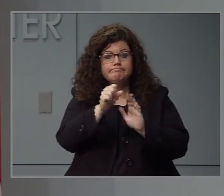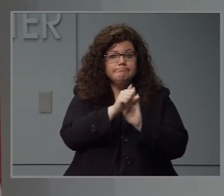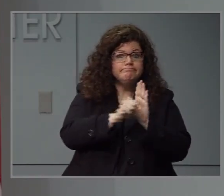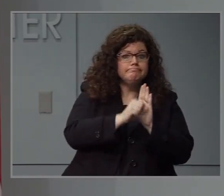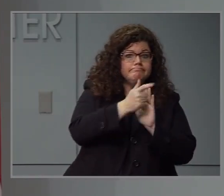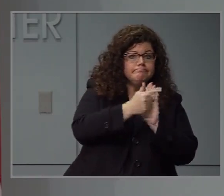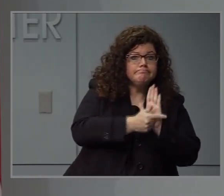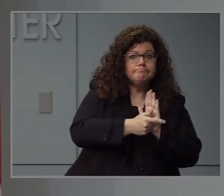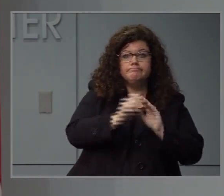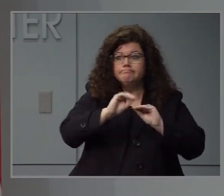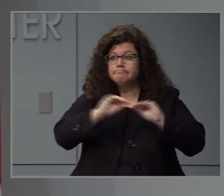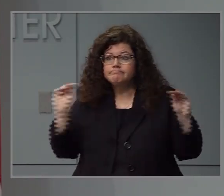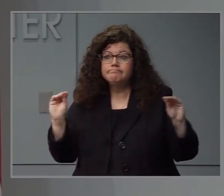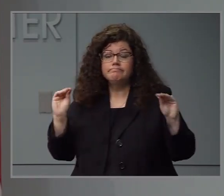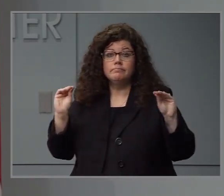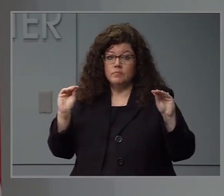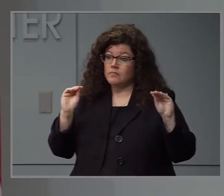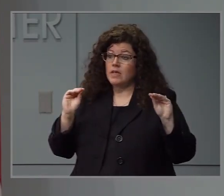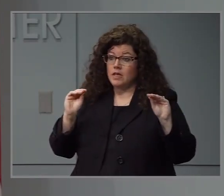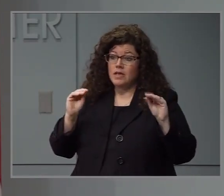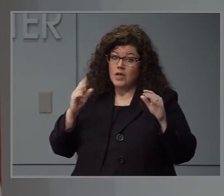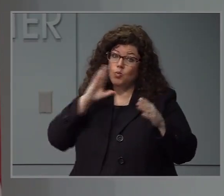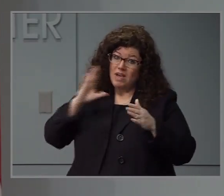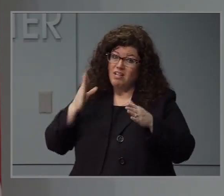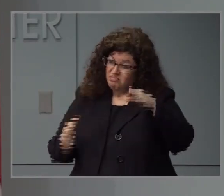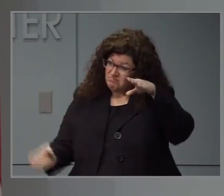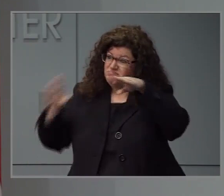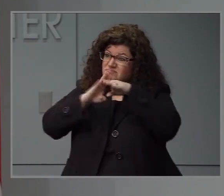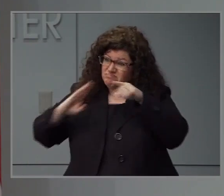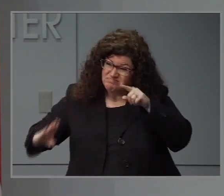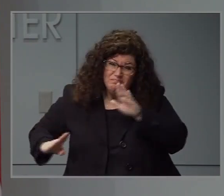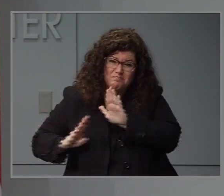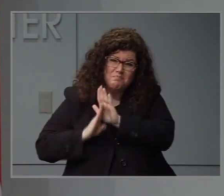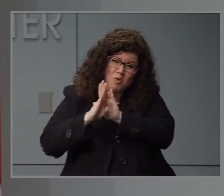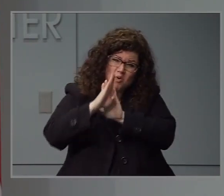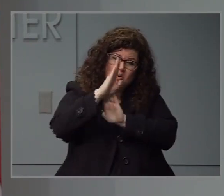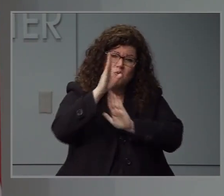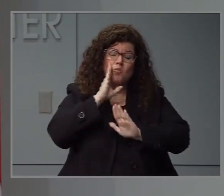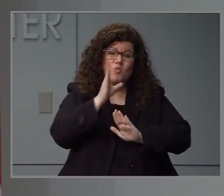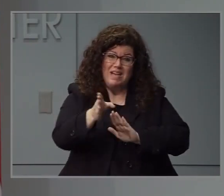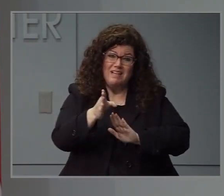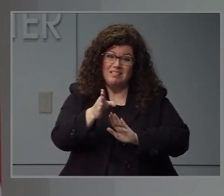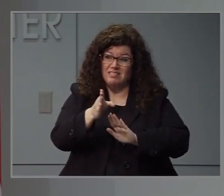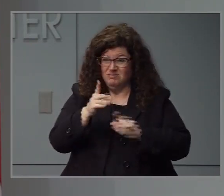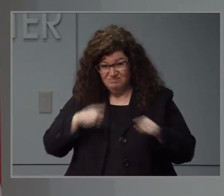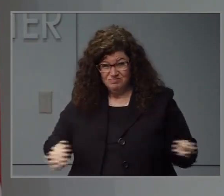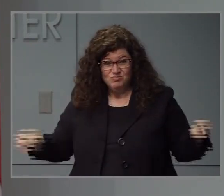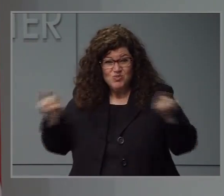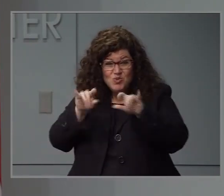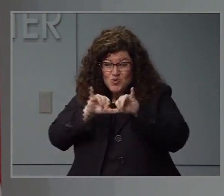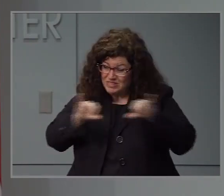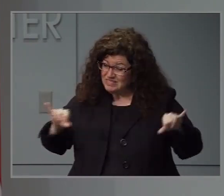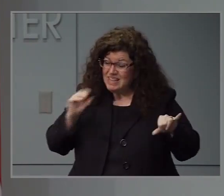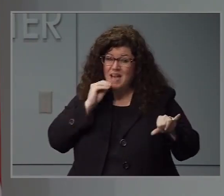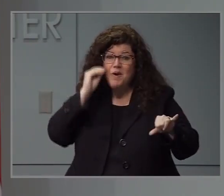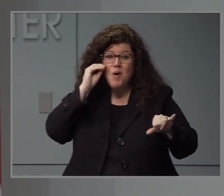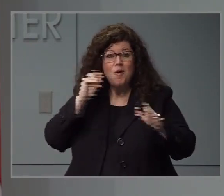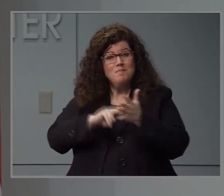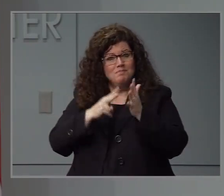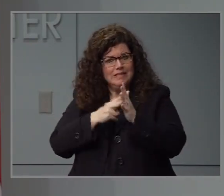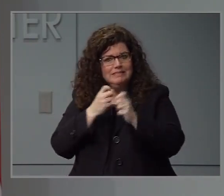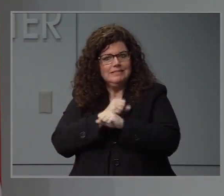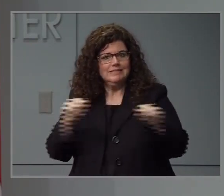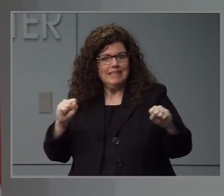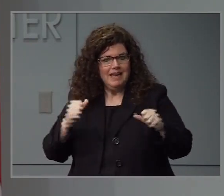slow the spread of the virus. We've done hard and important work. North Carolinians have been staying home to save lives,